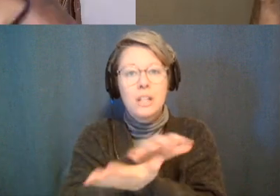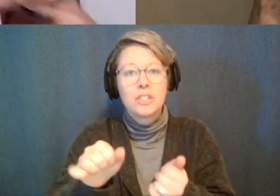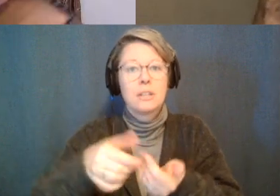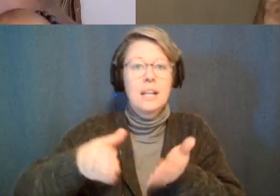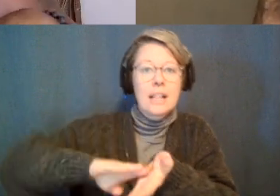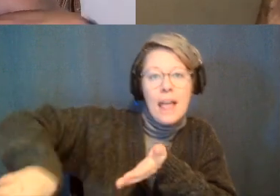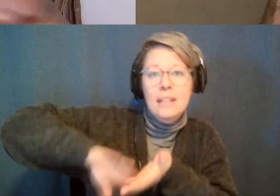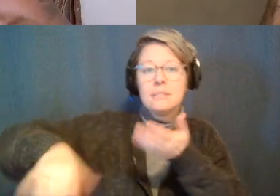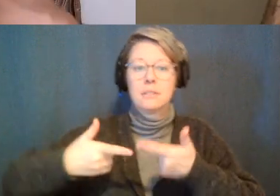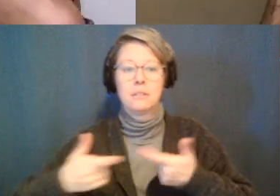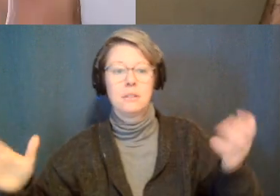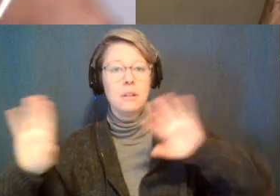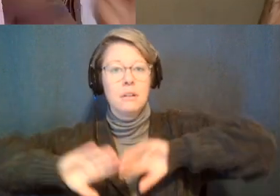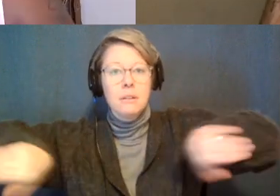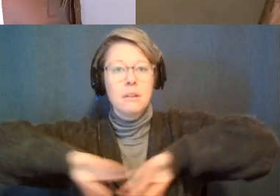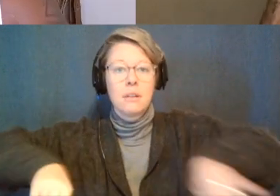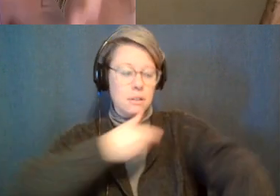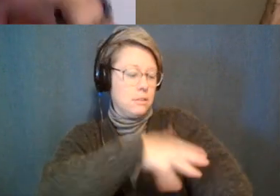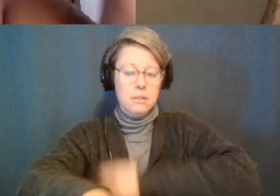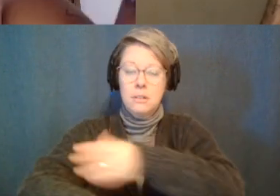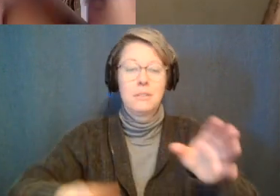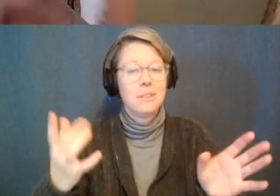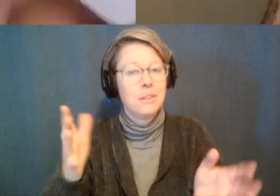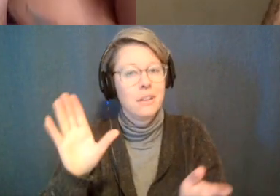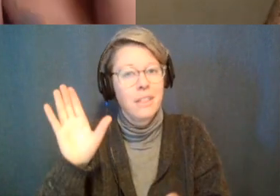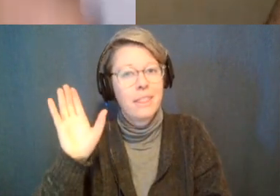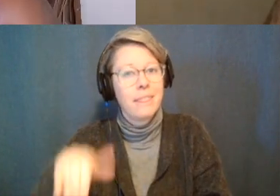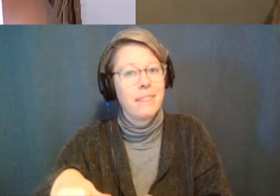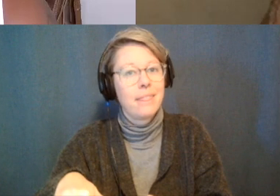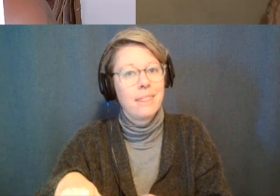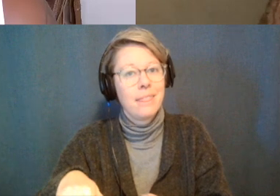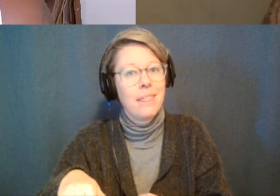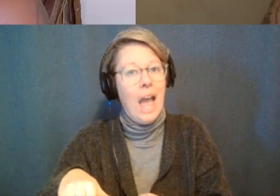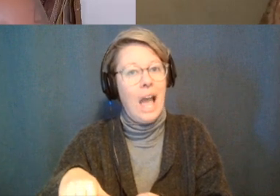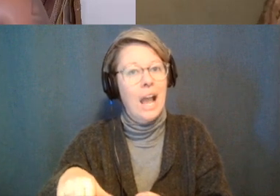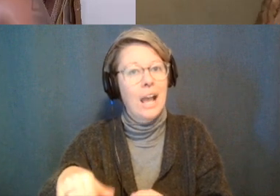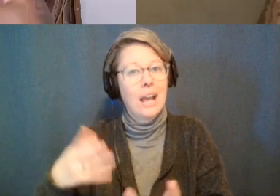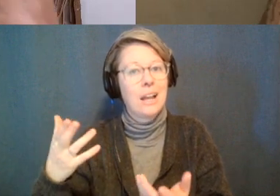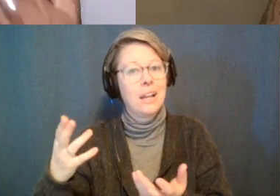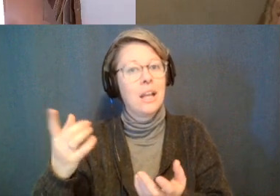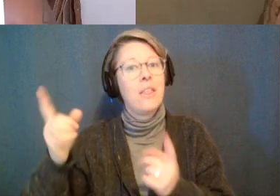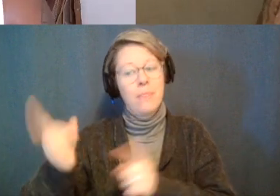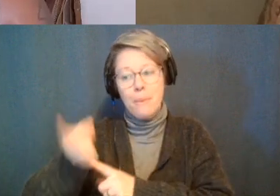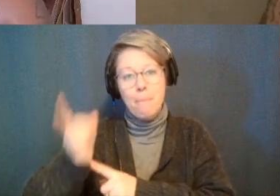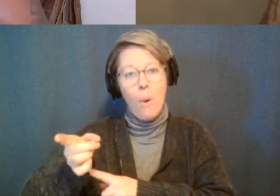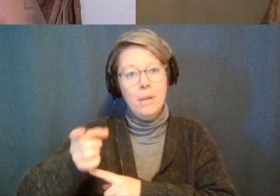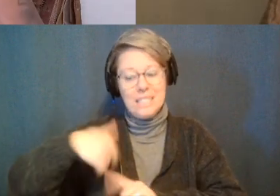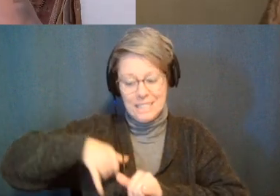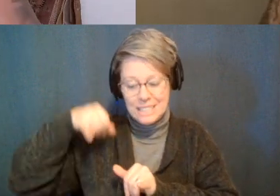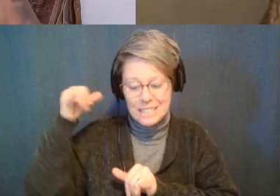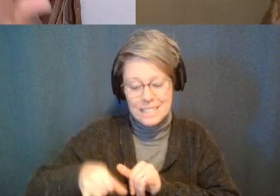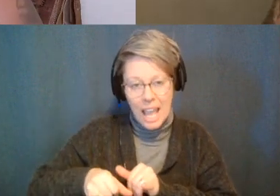grasping grasping grasping that it's like that defeats the purpose of tantra because doing takes us out of the moment so it's having this level of discernment